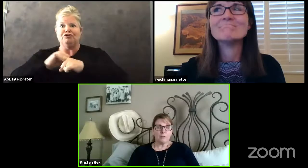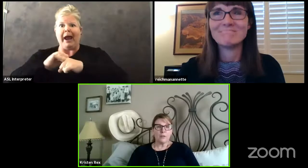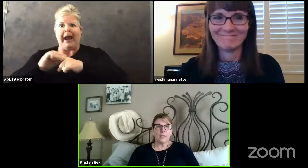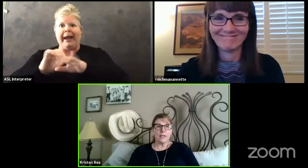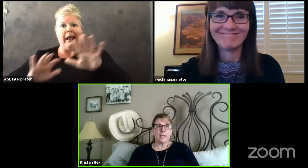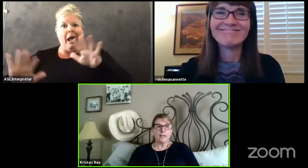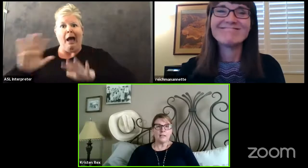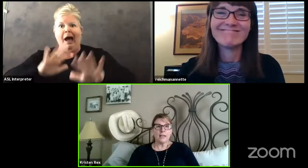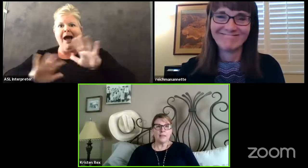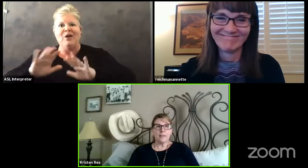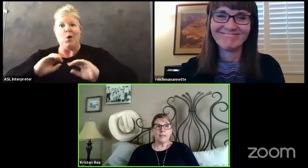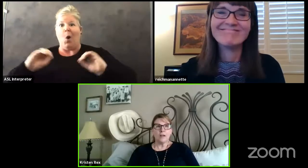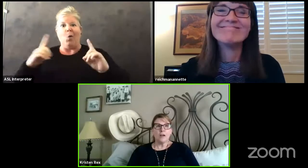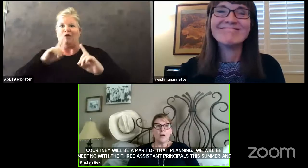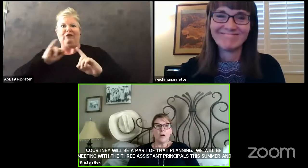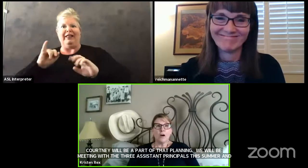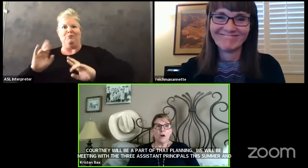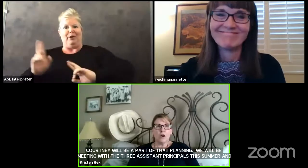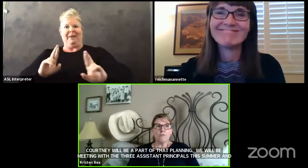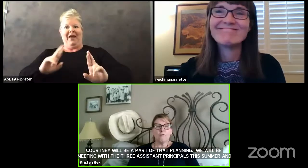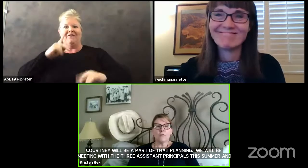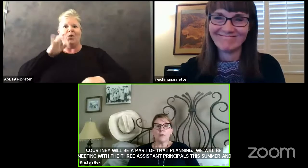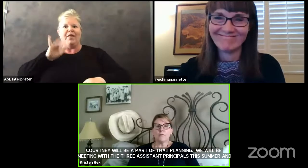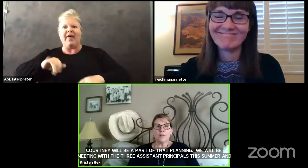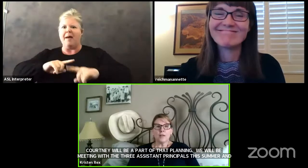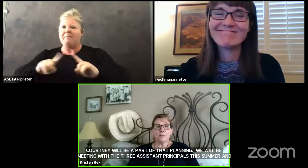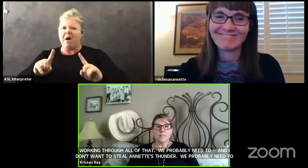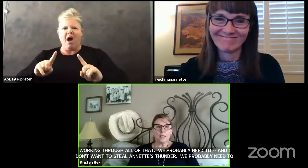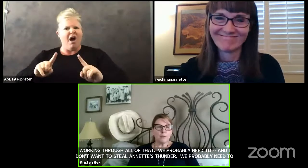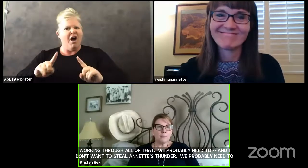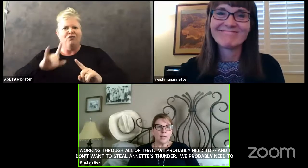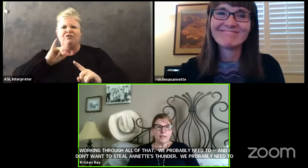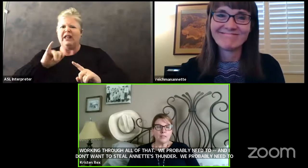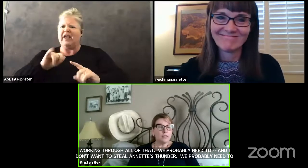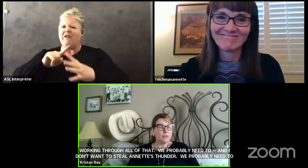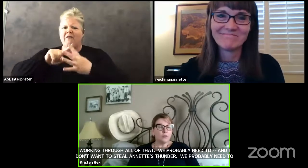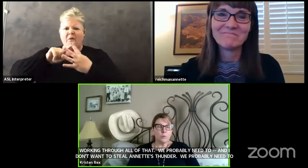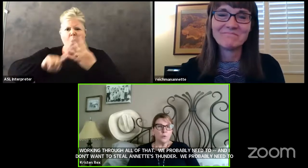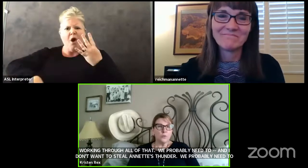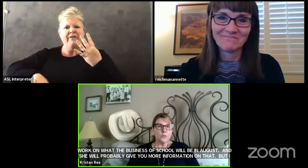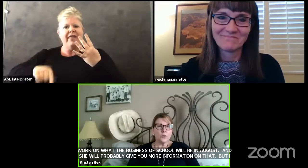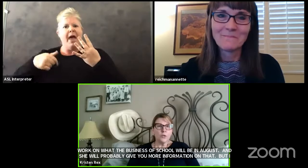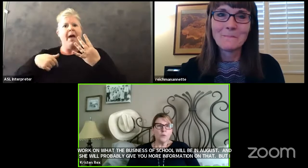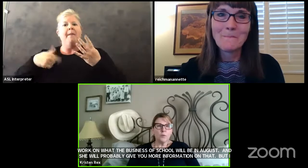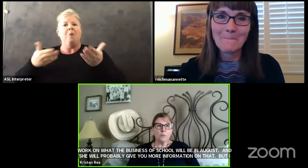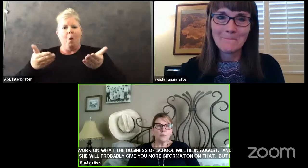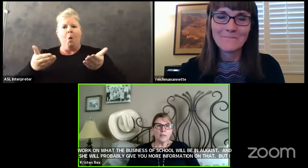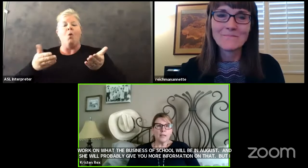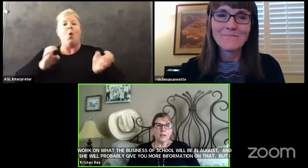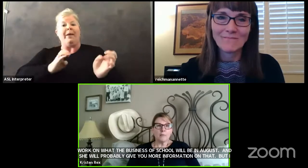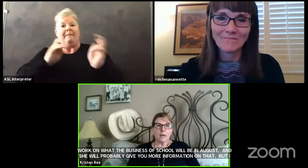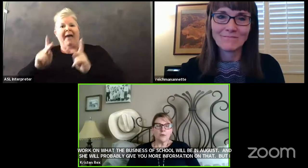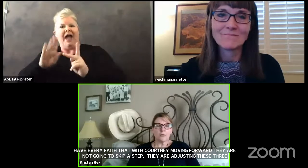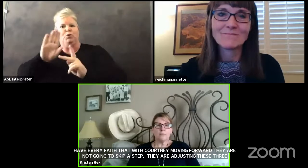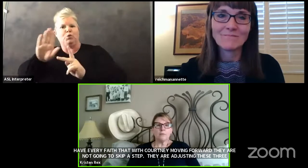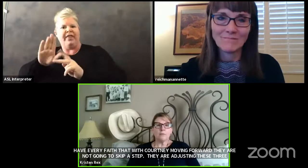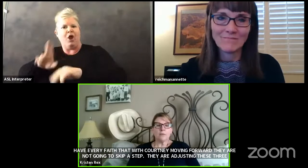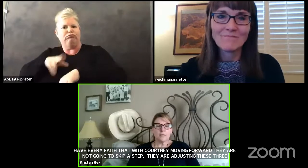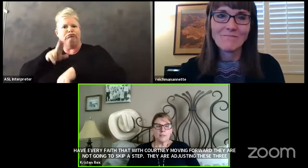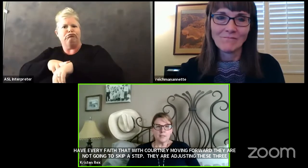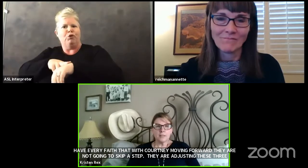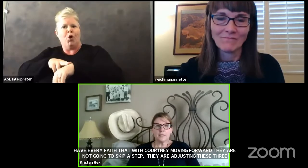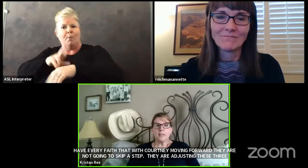prepared for. And I think all four of them stepping back into their roles will bring about